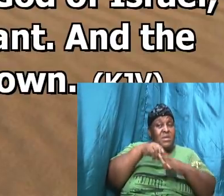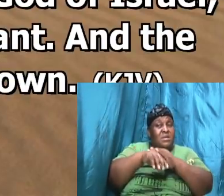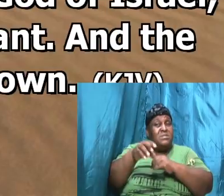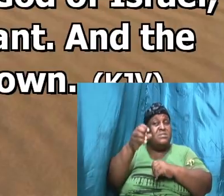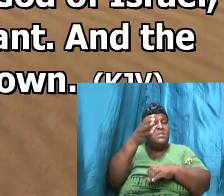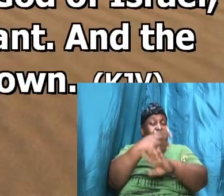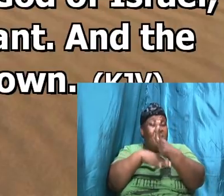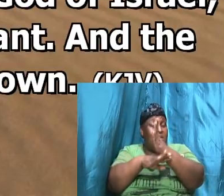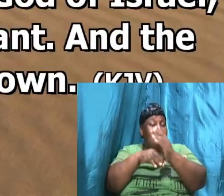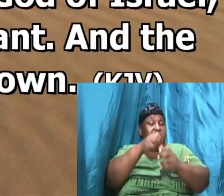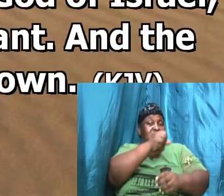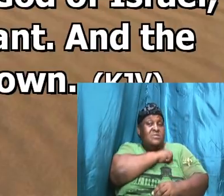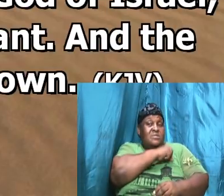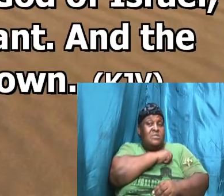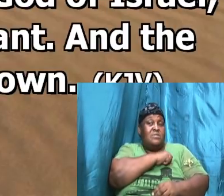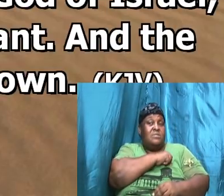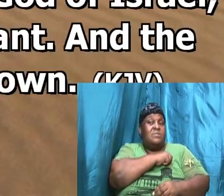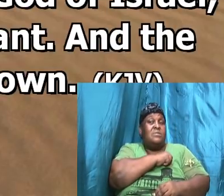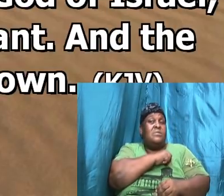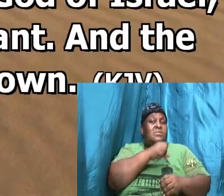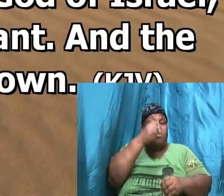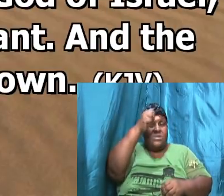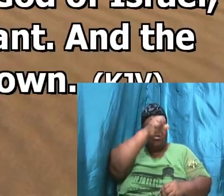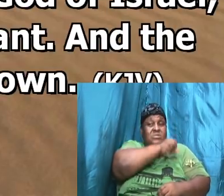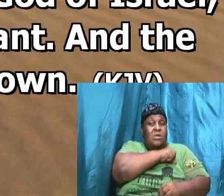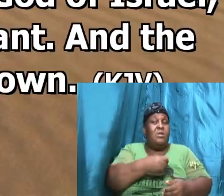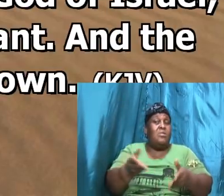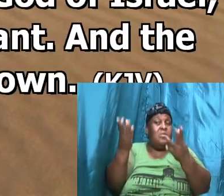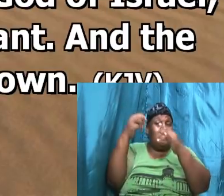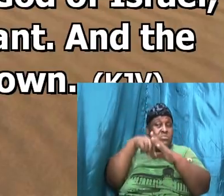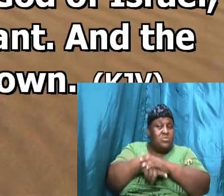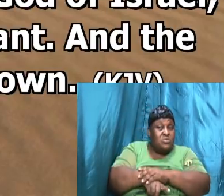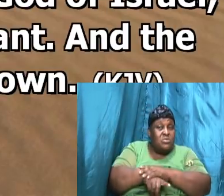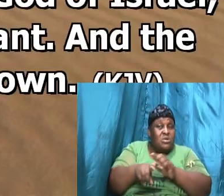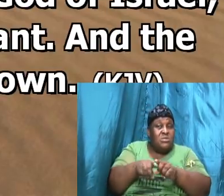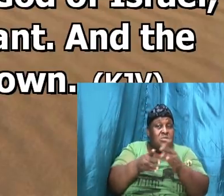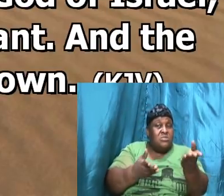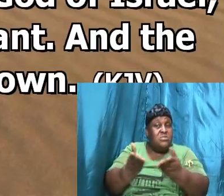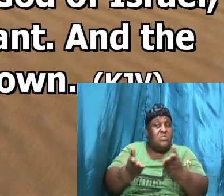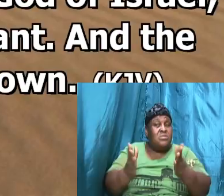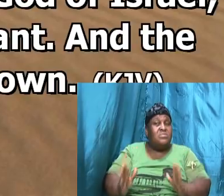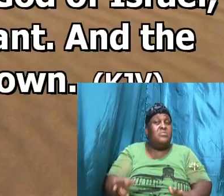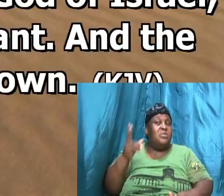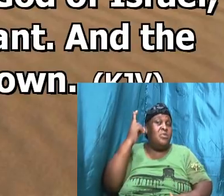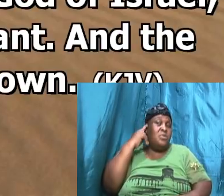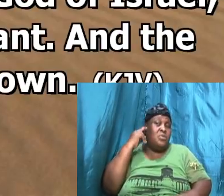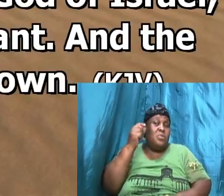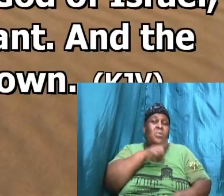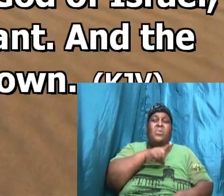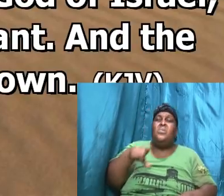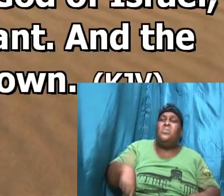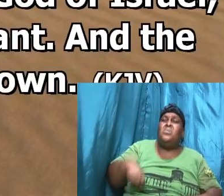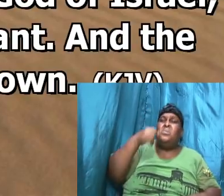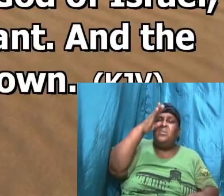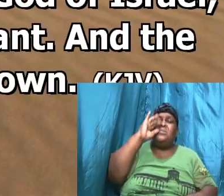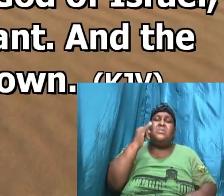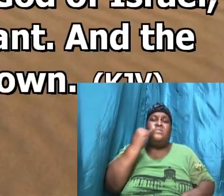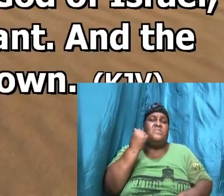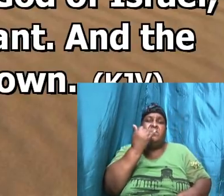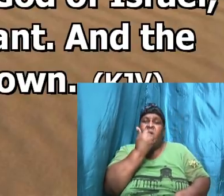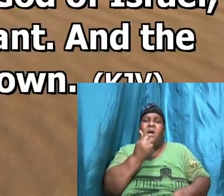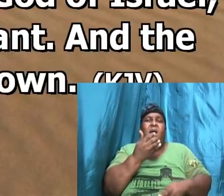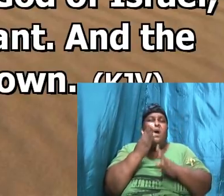will Saul come down as thy servant hath heard O Lord God of Israel I beseech thee